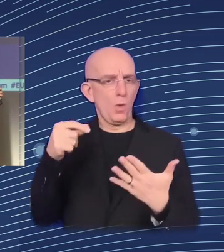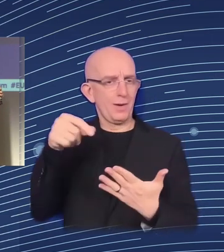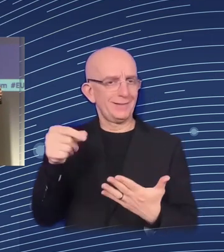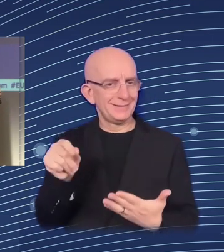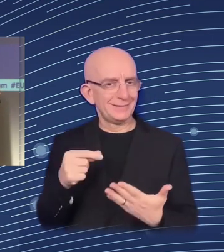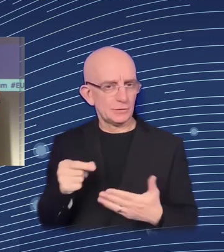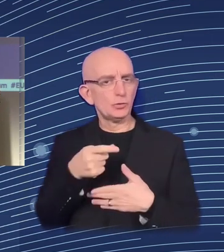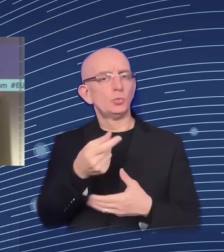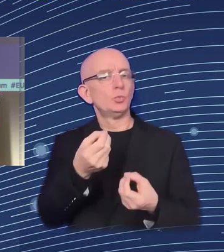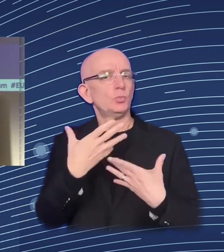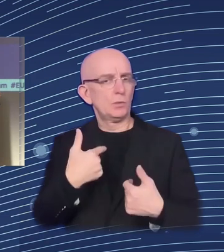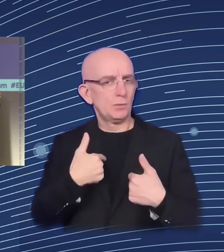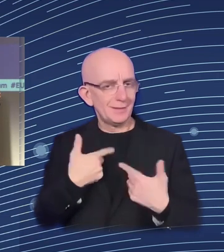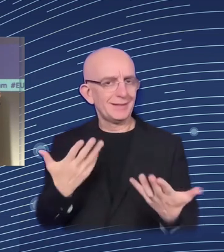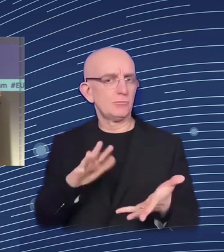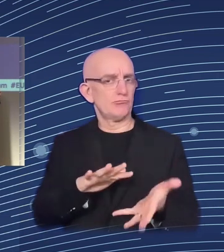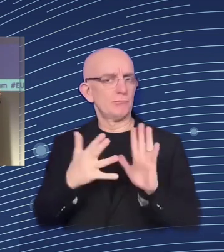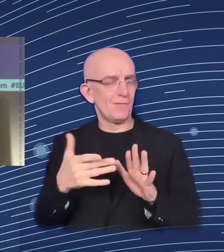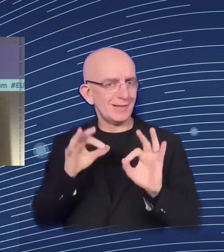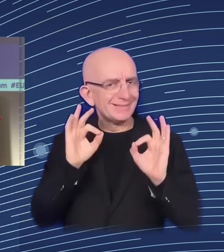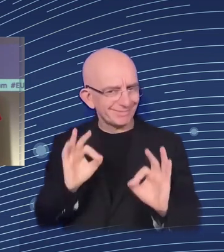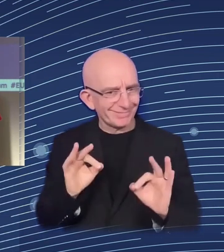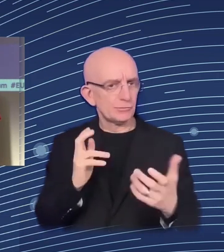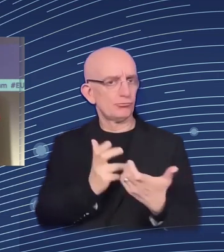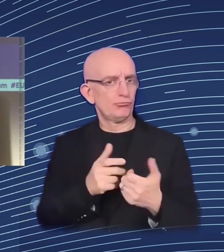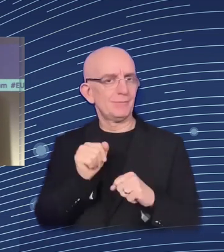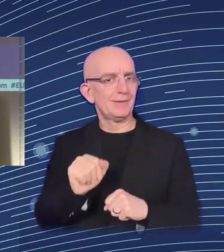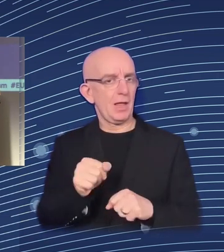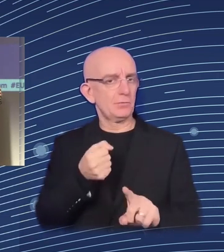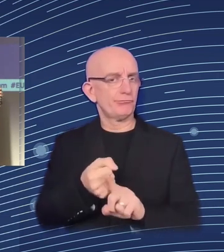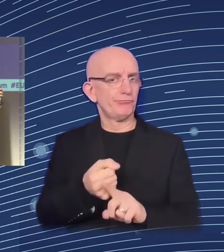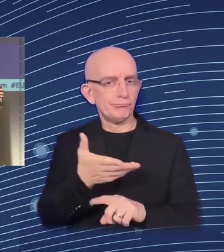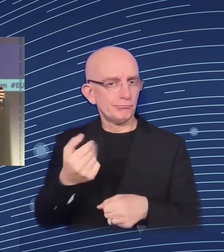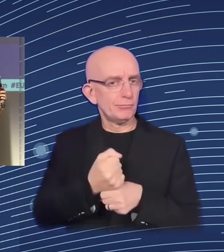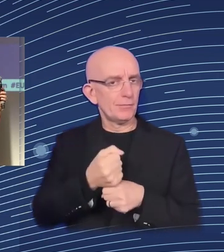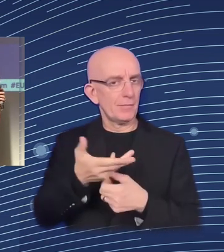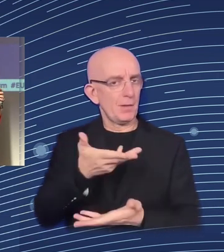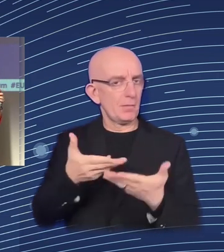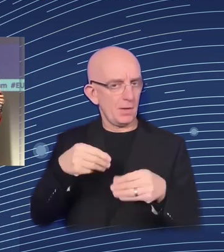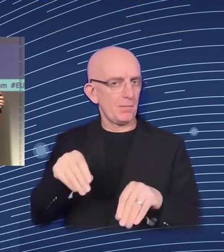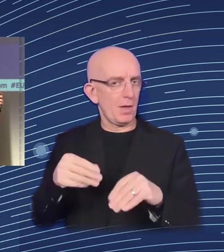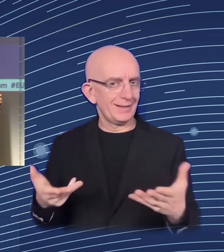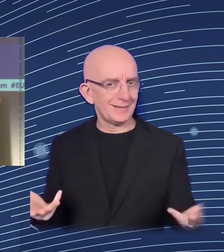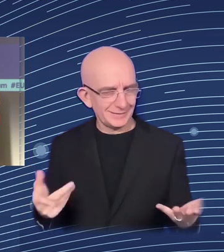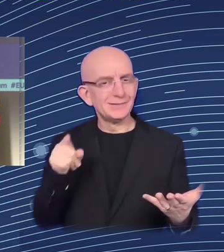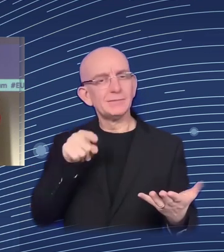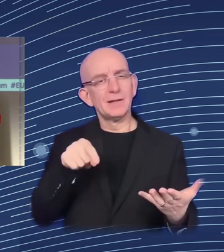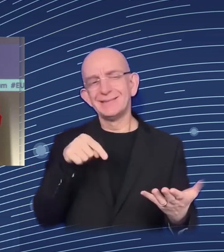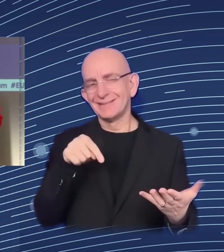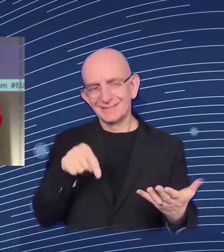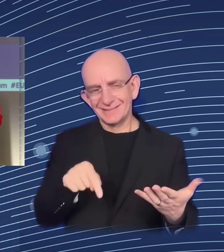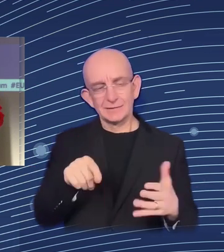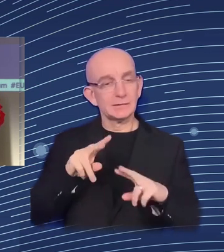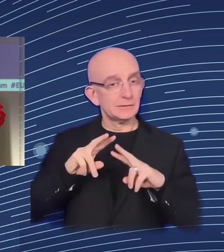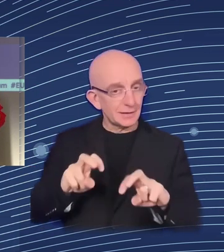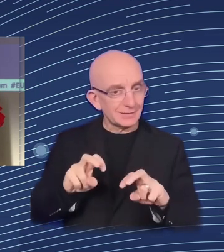three indicators, digital capital intensity, robot density, and level of digital skills. And basically, what we